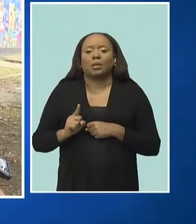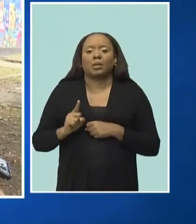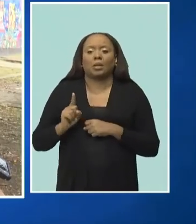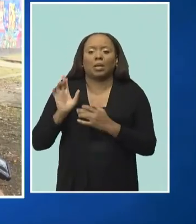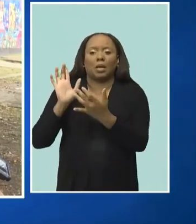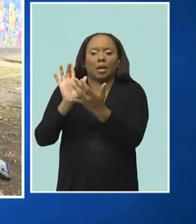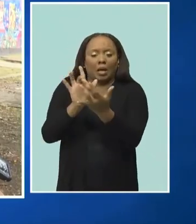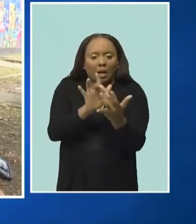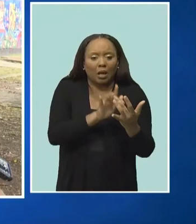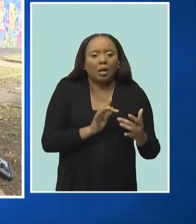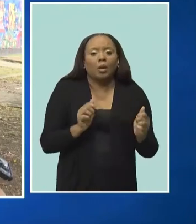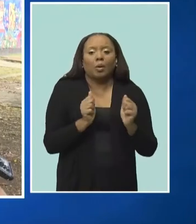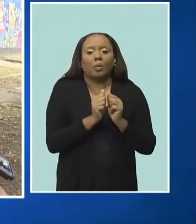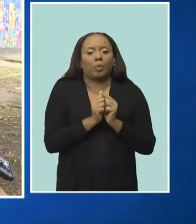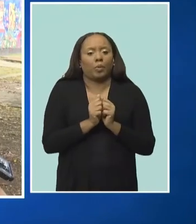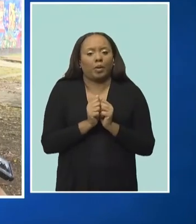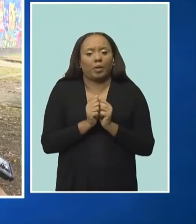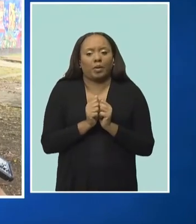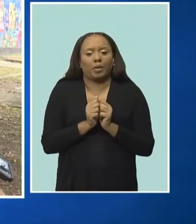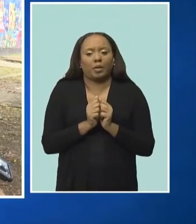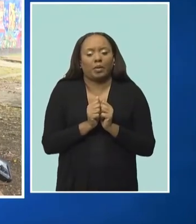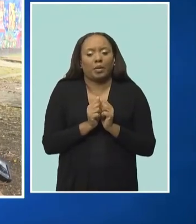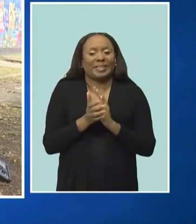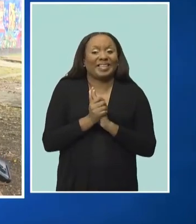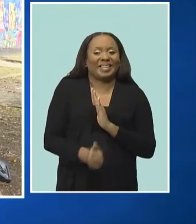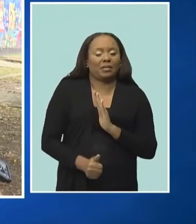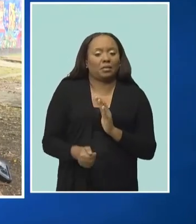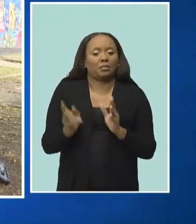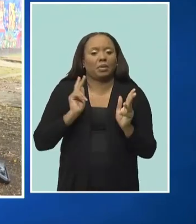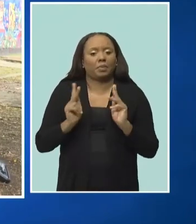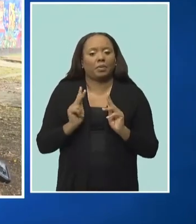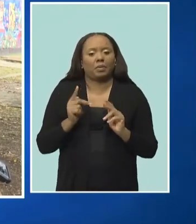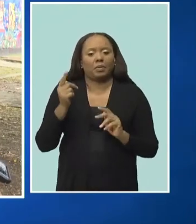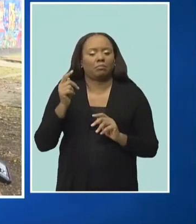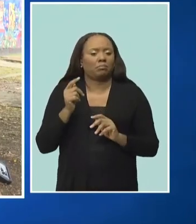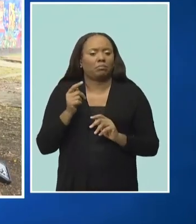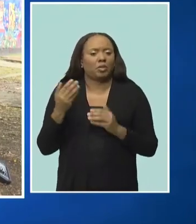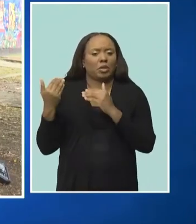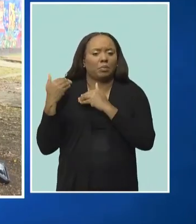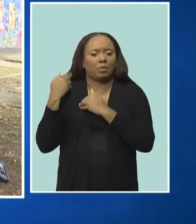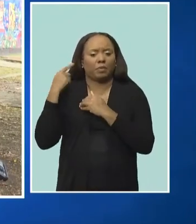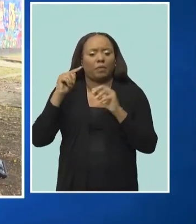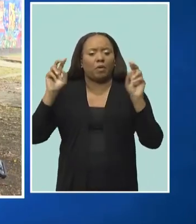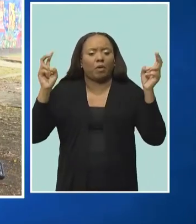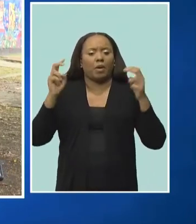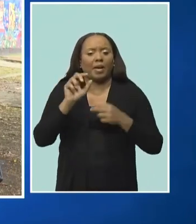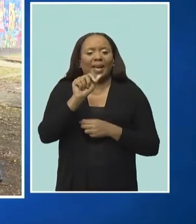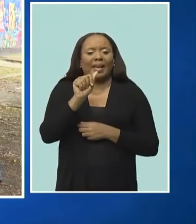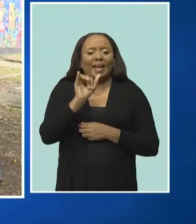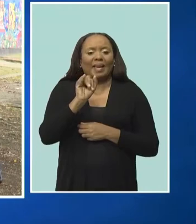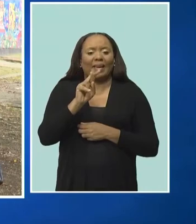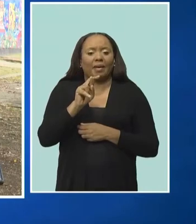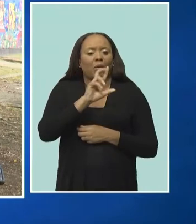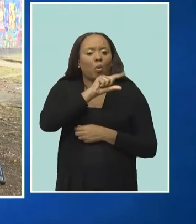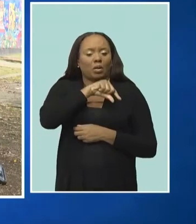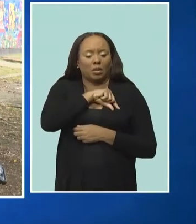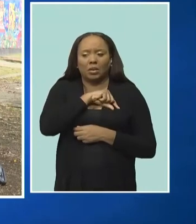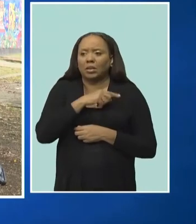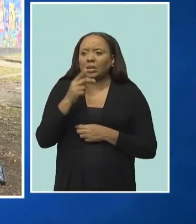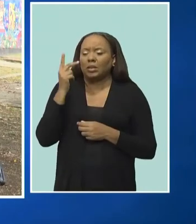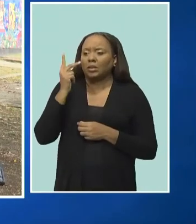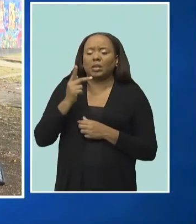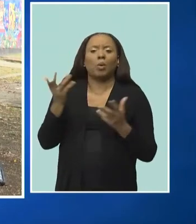with our air quality specialists who will come at the same time to determine the link or the correlation